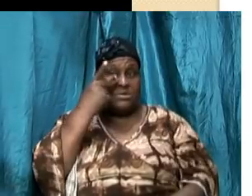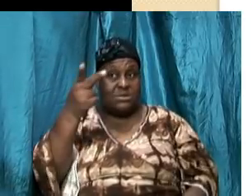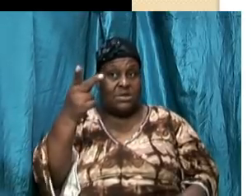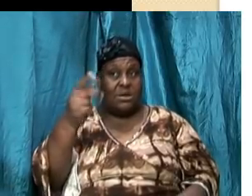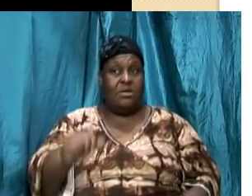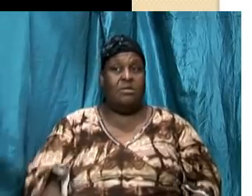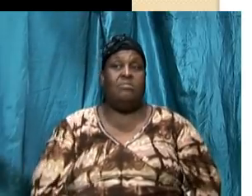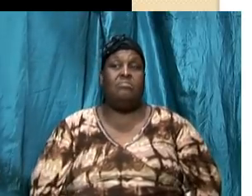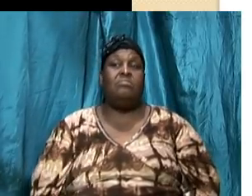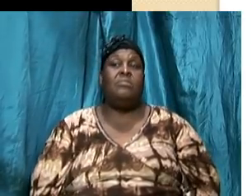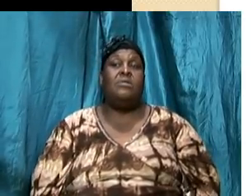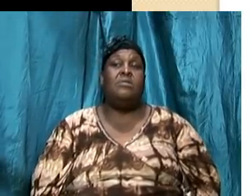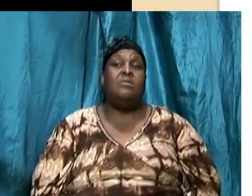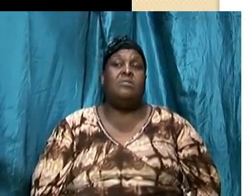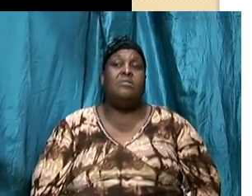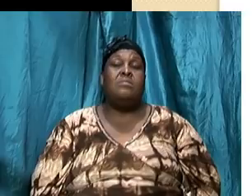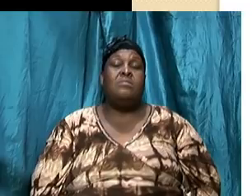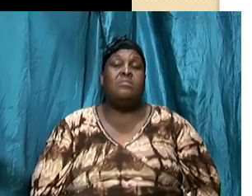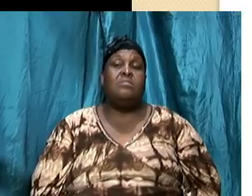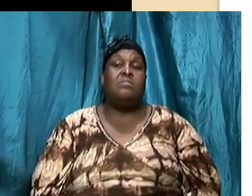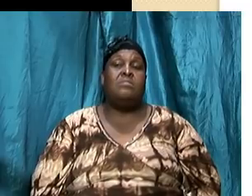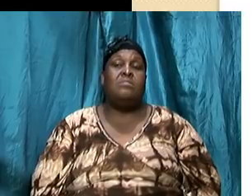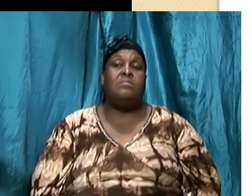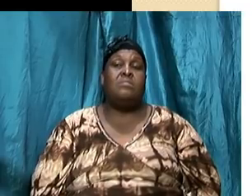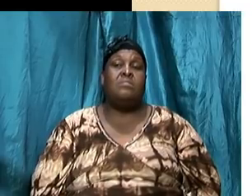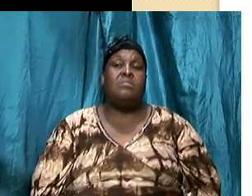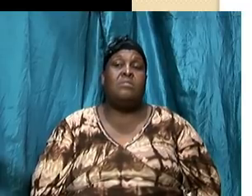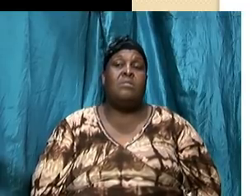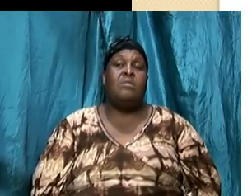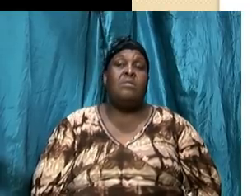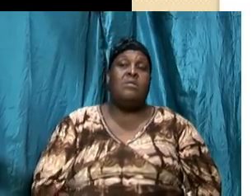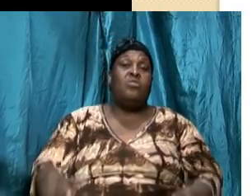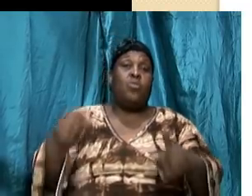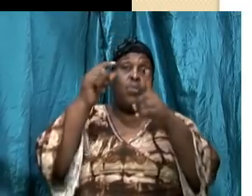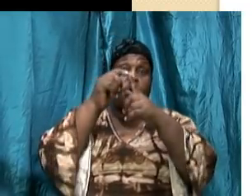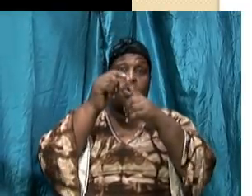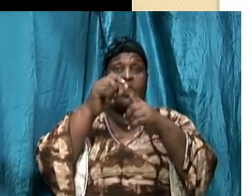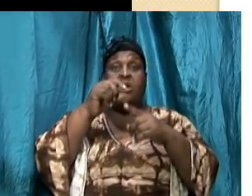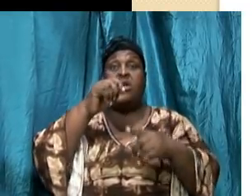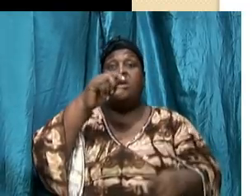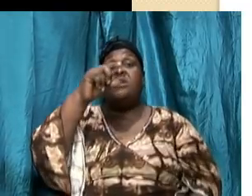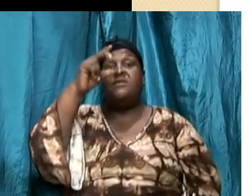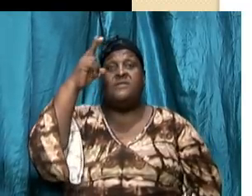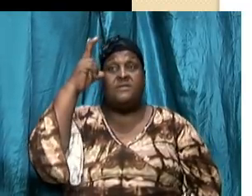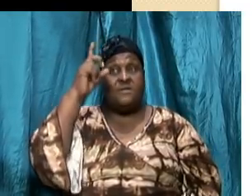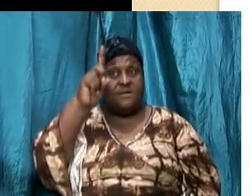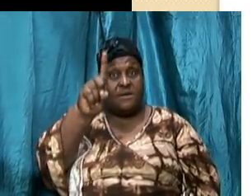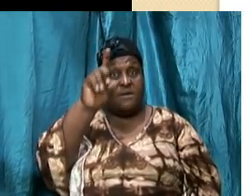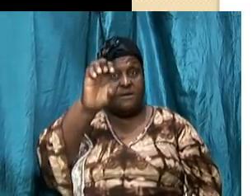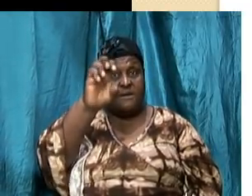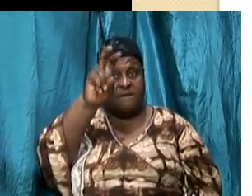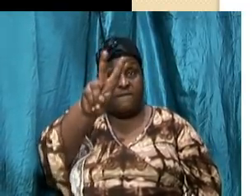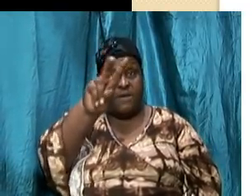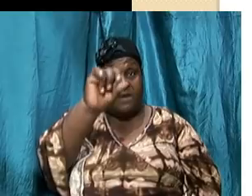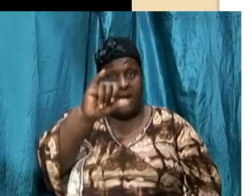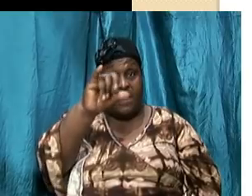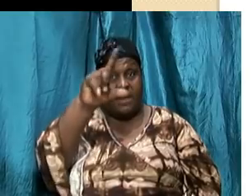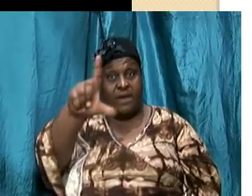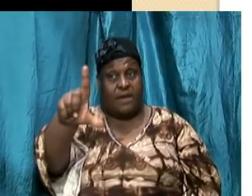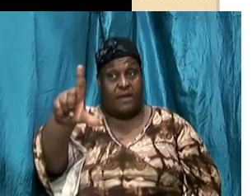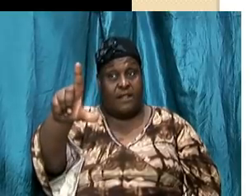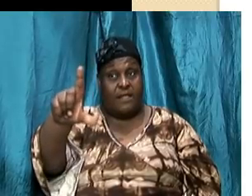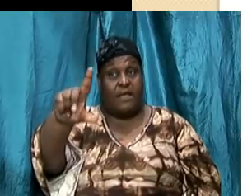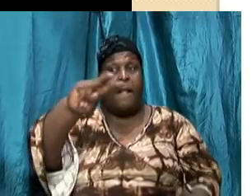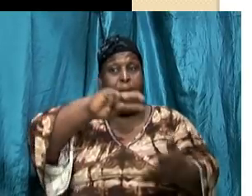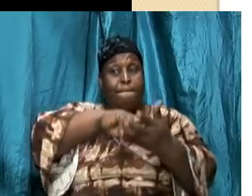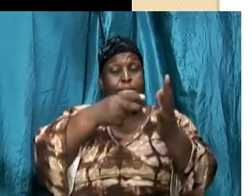recap that little part that I have just said let me take it from the top again the word devil yes the word devil